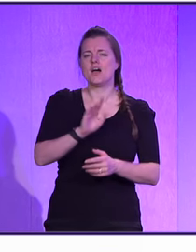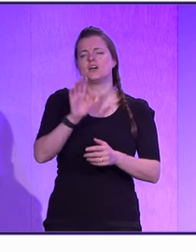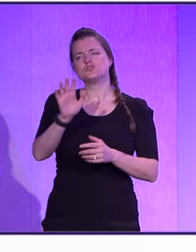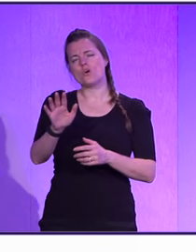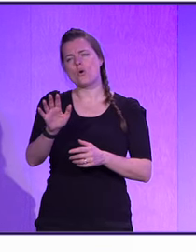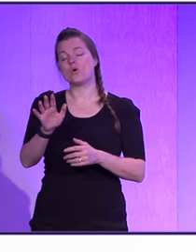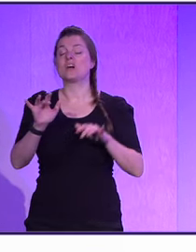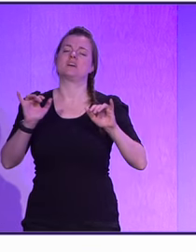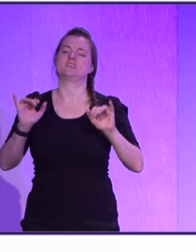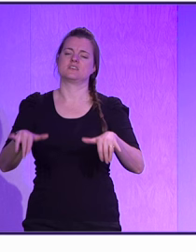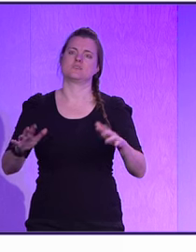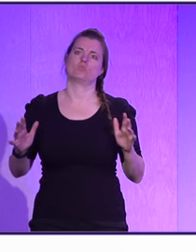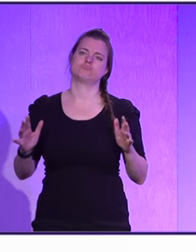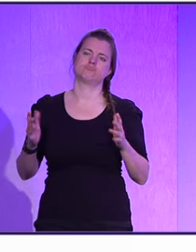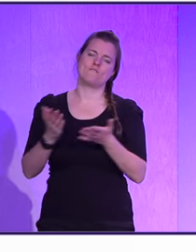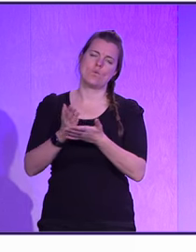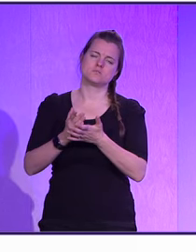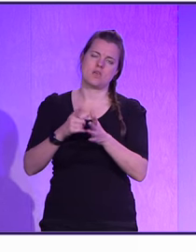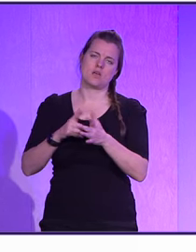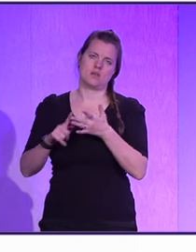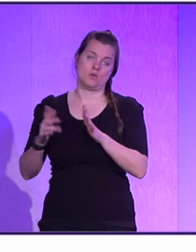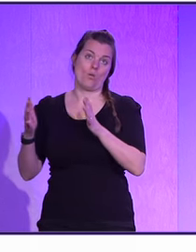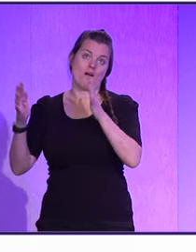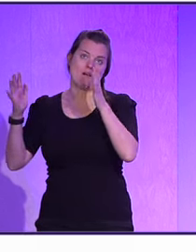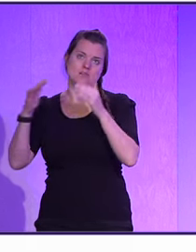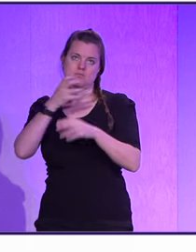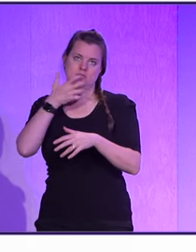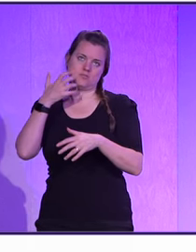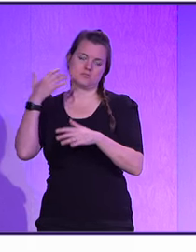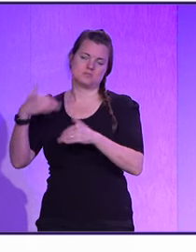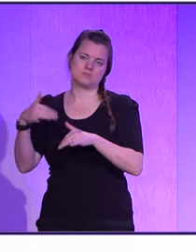So, yes, hype, no doubt about this.